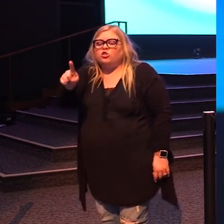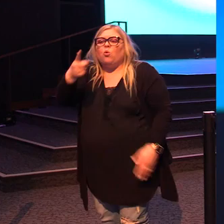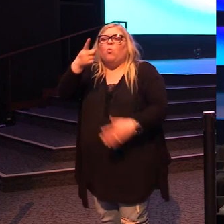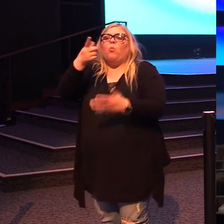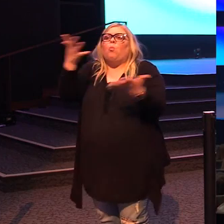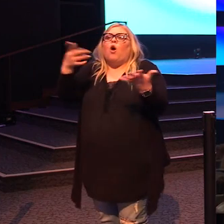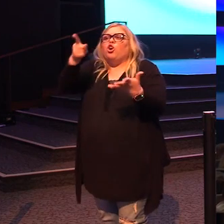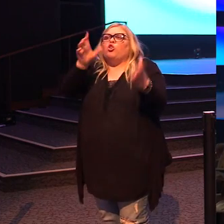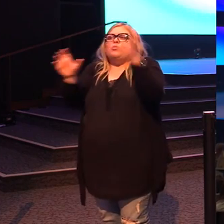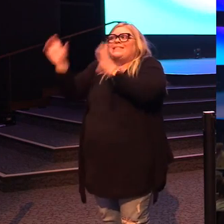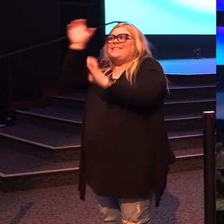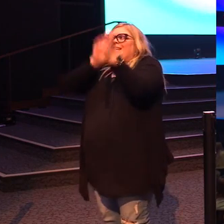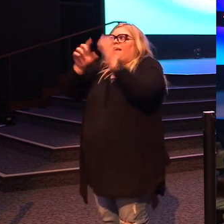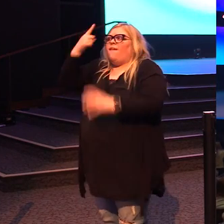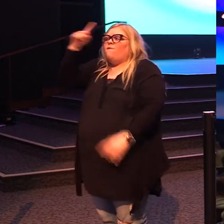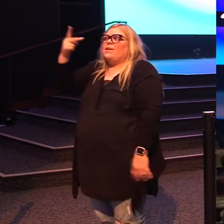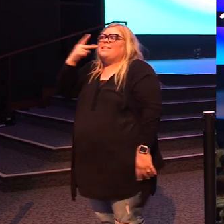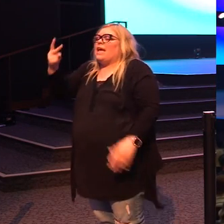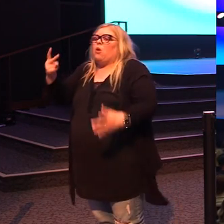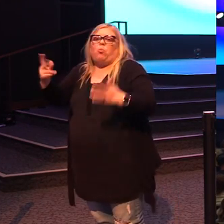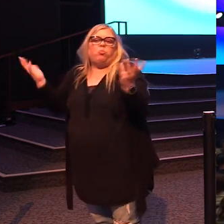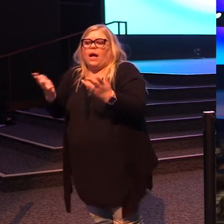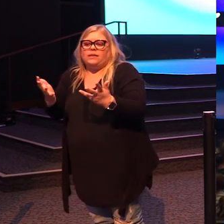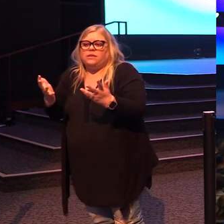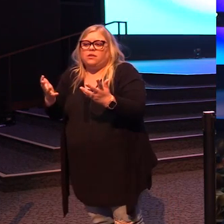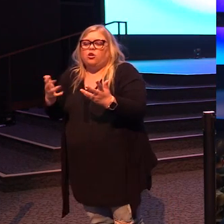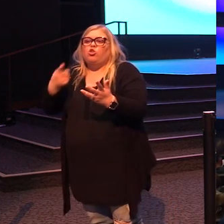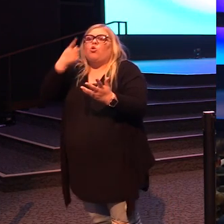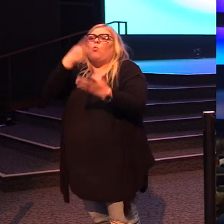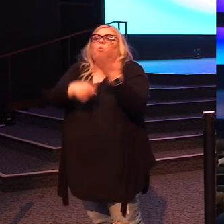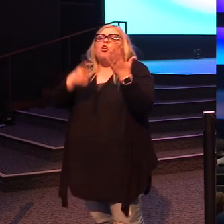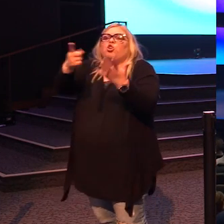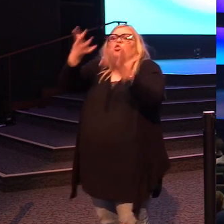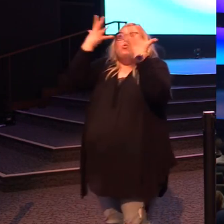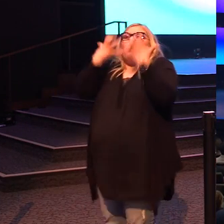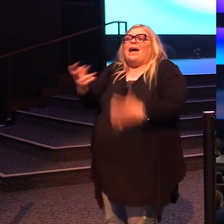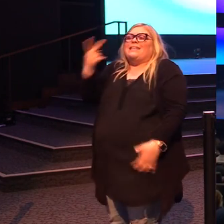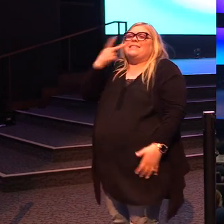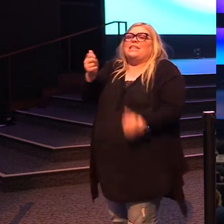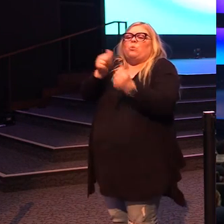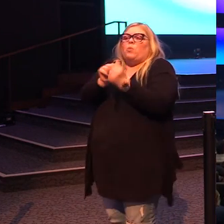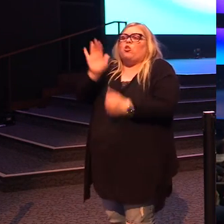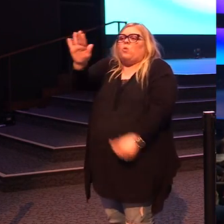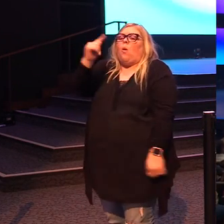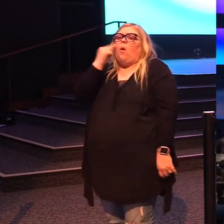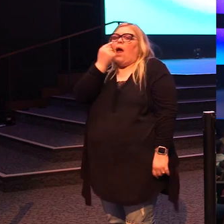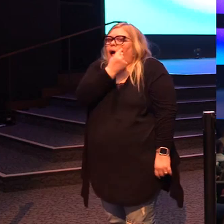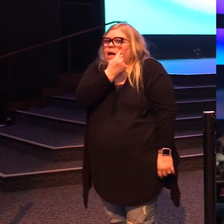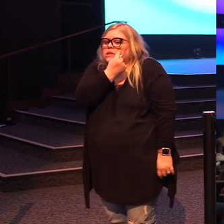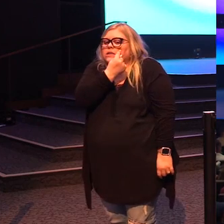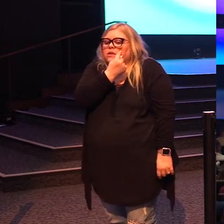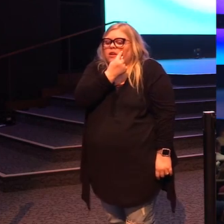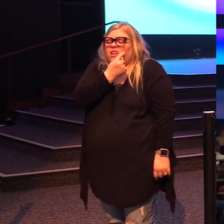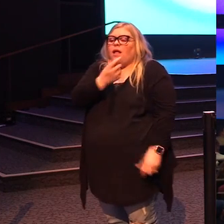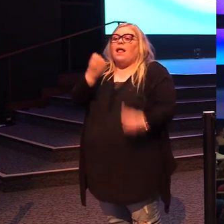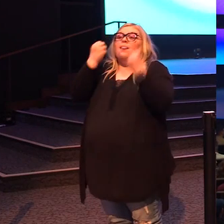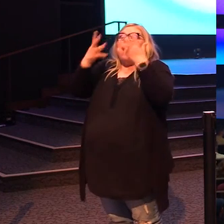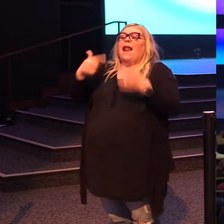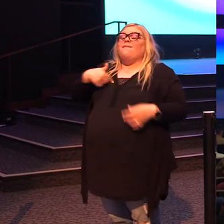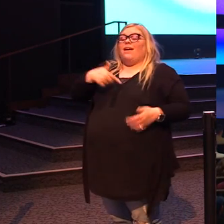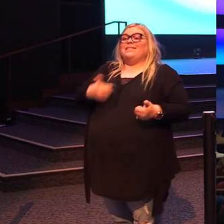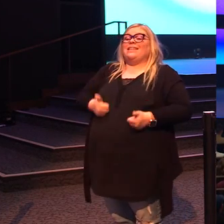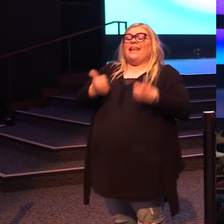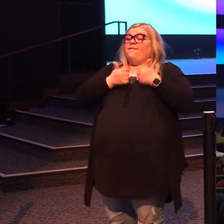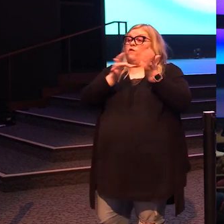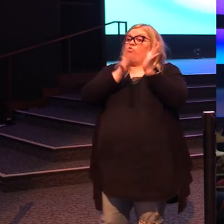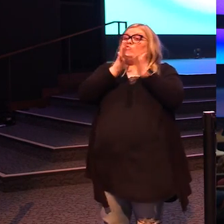see? What is it that you're like, I want to see with my own eyes? I want to see. See, a lot of us live our Christian